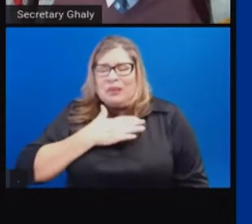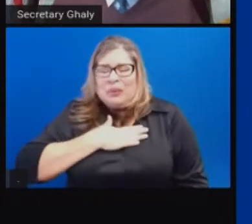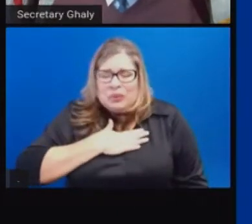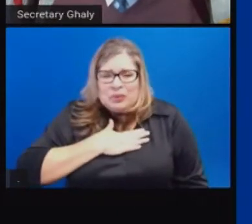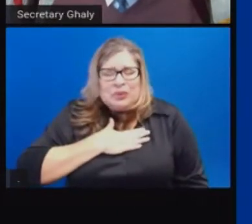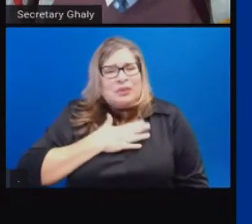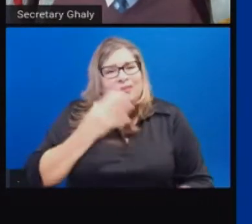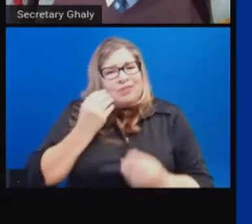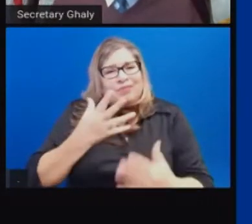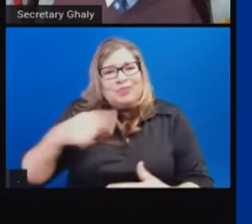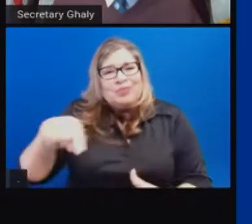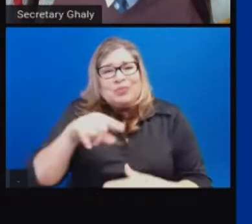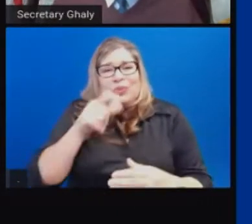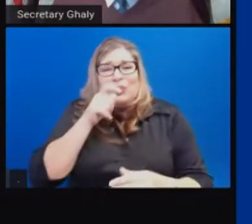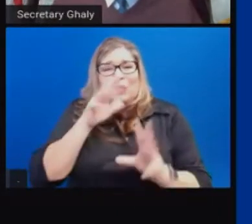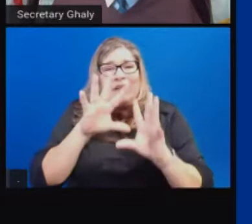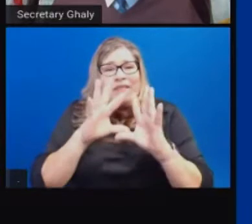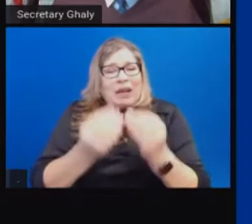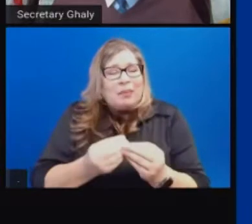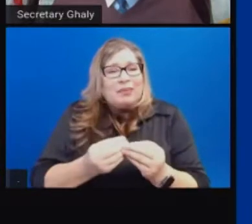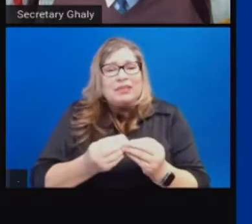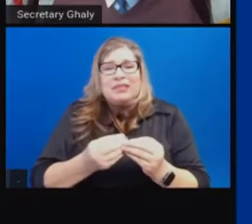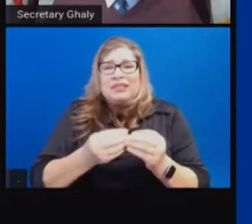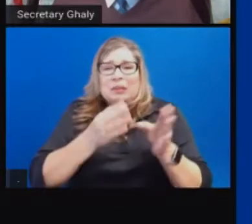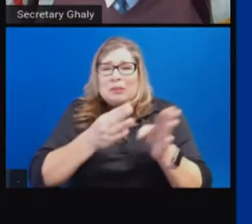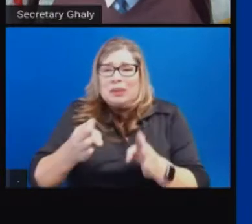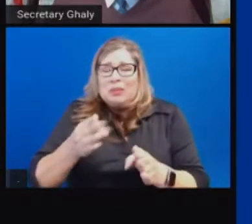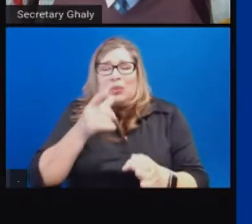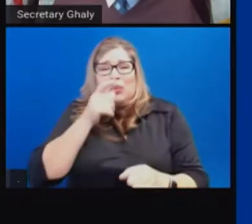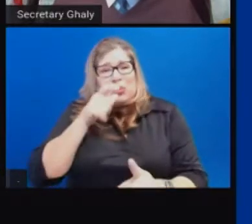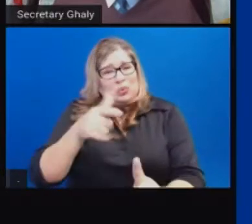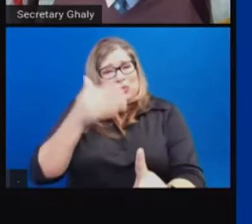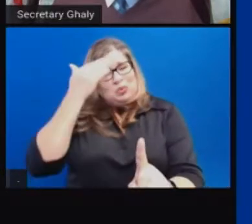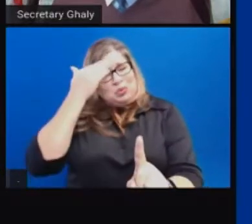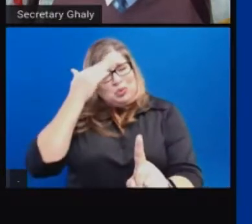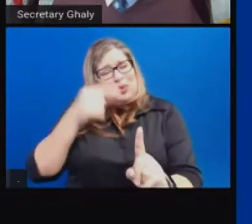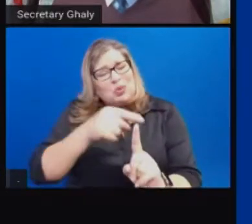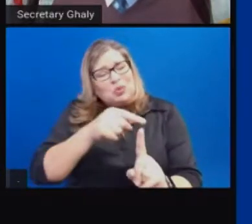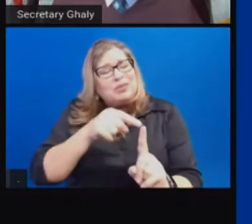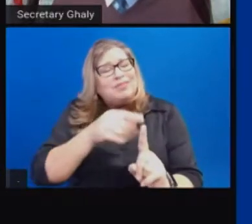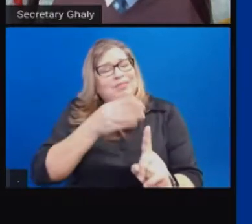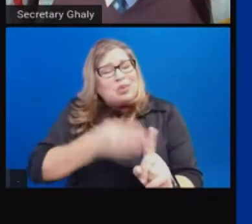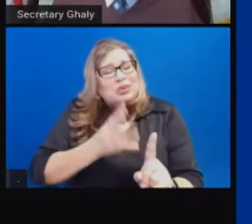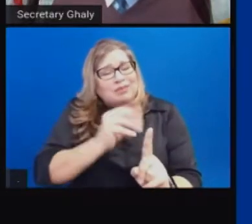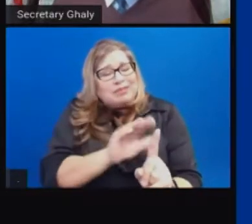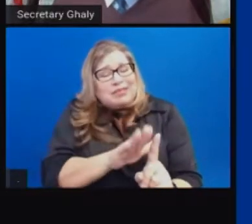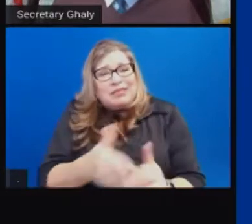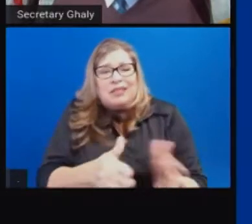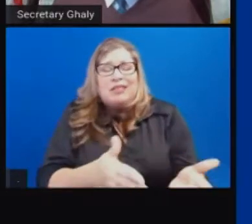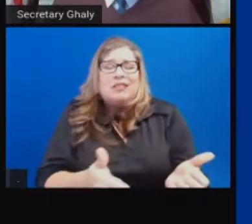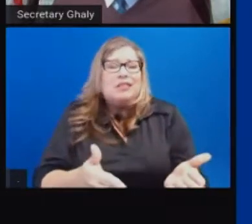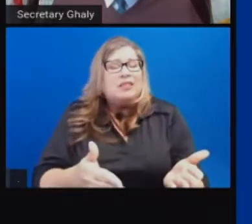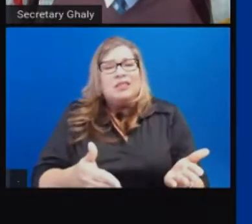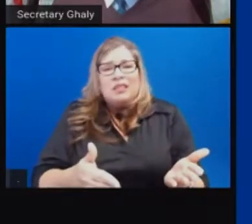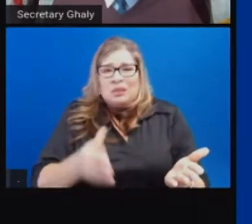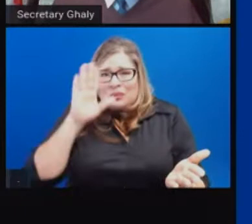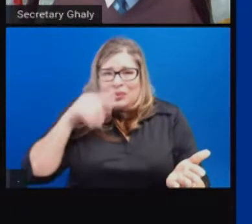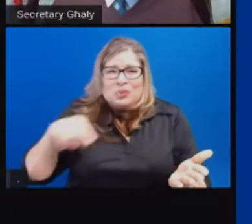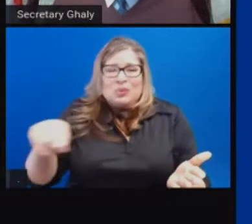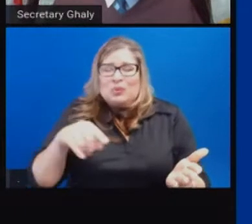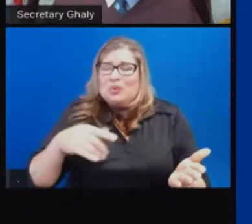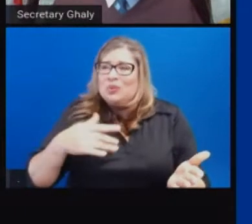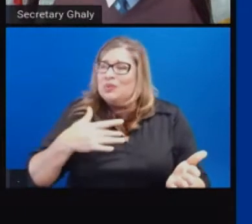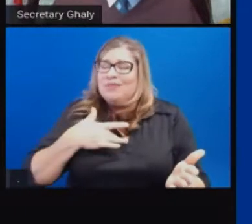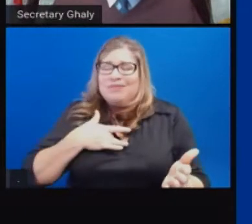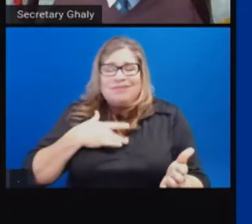families, all those communities who have lost loved ones who've had their world torn apart